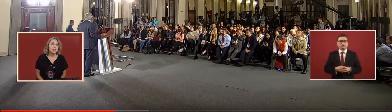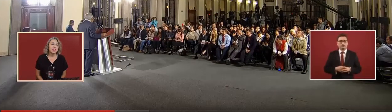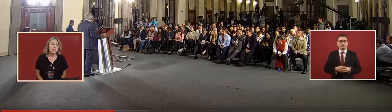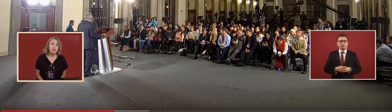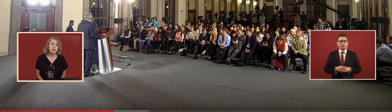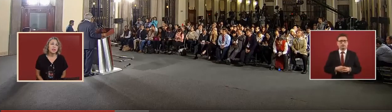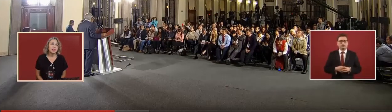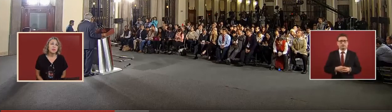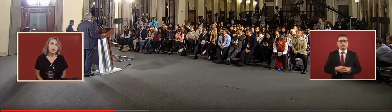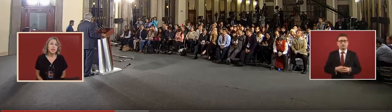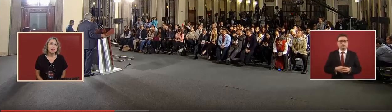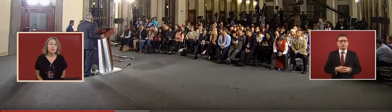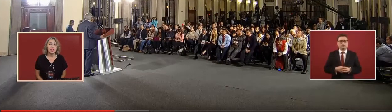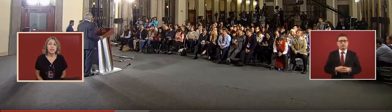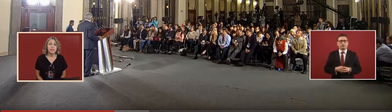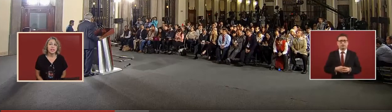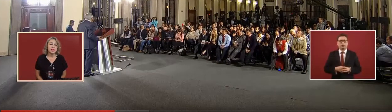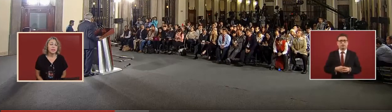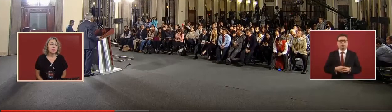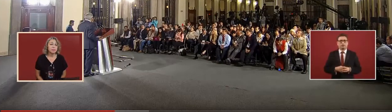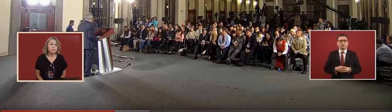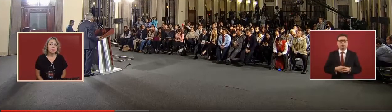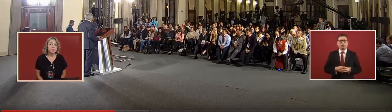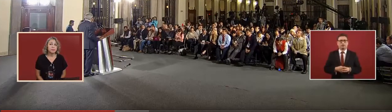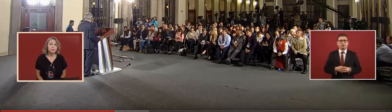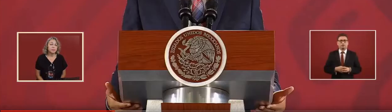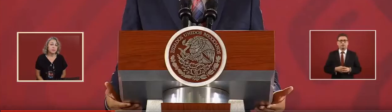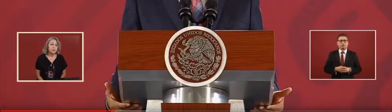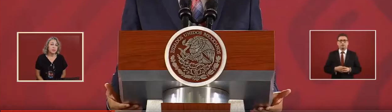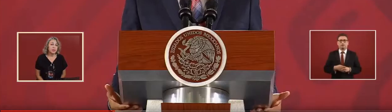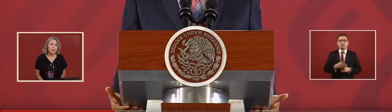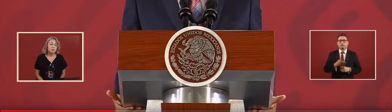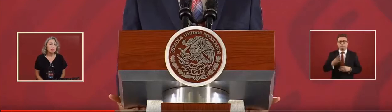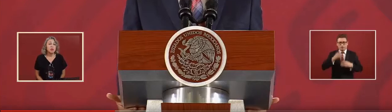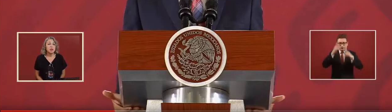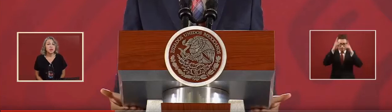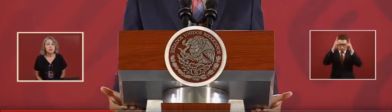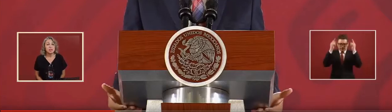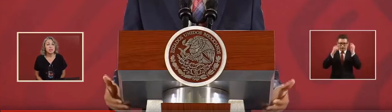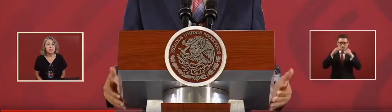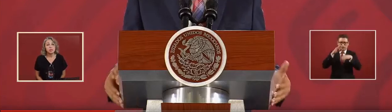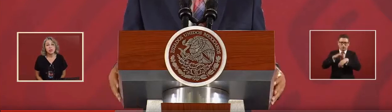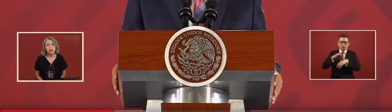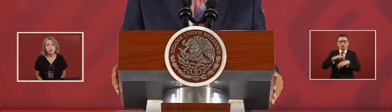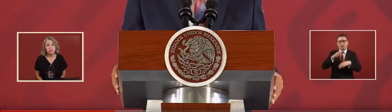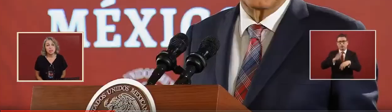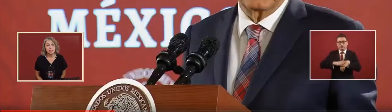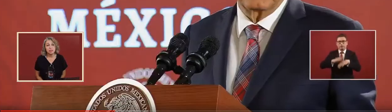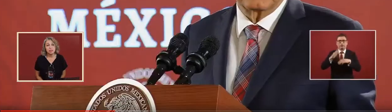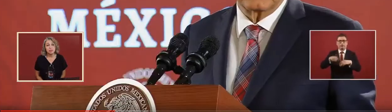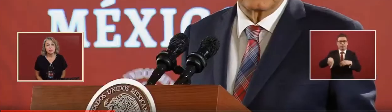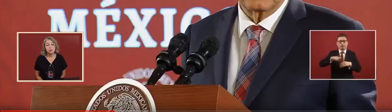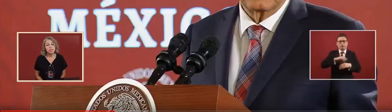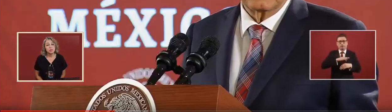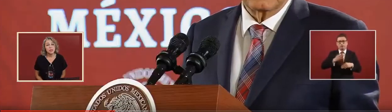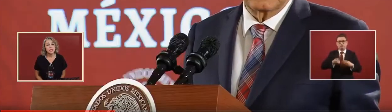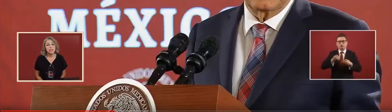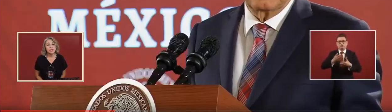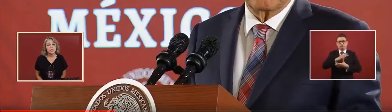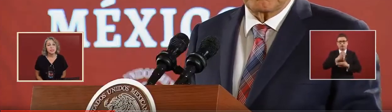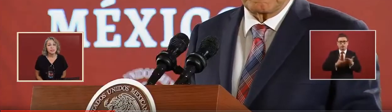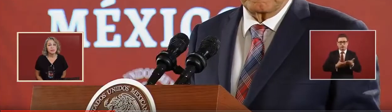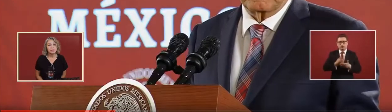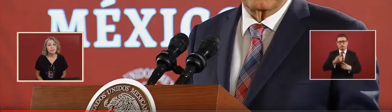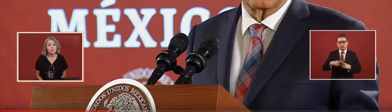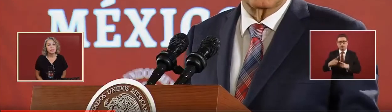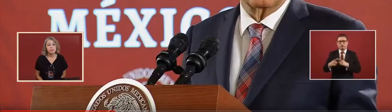more nurses, more doctors, more specialists, and